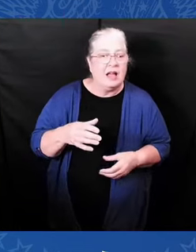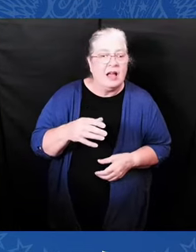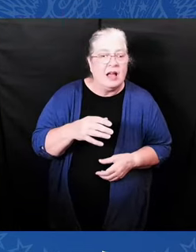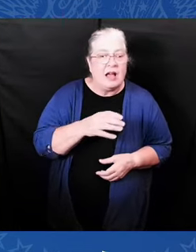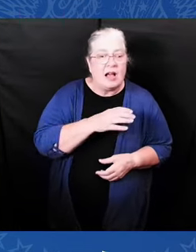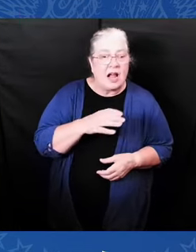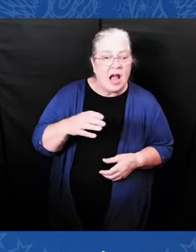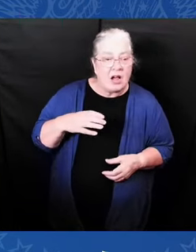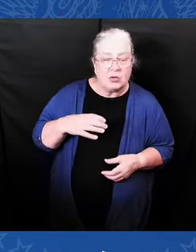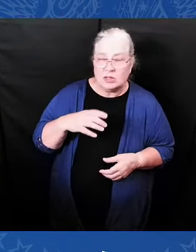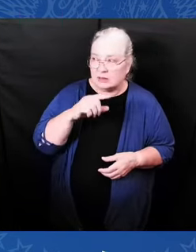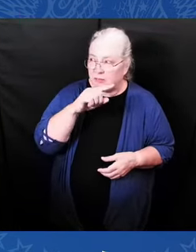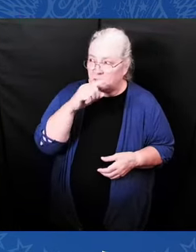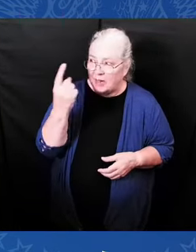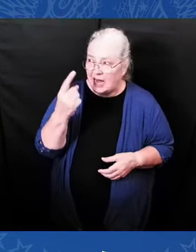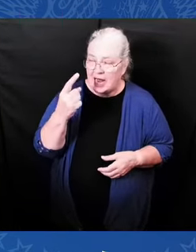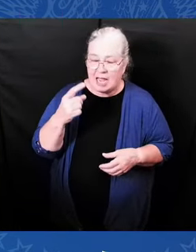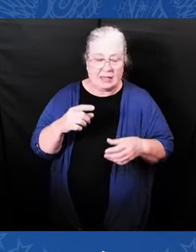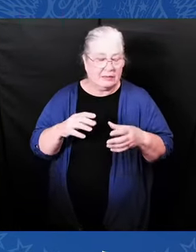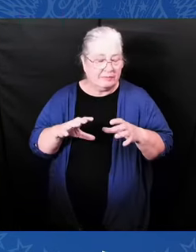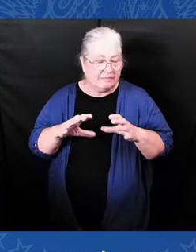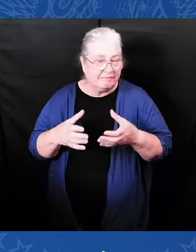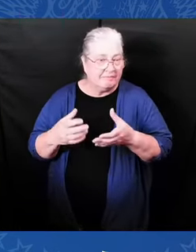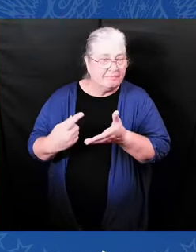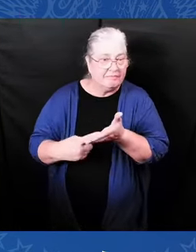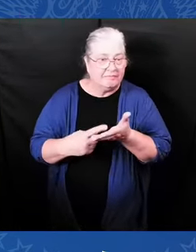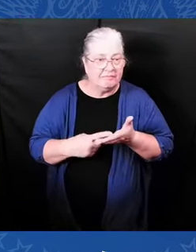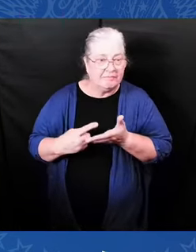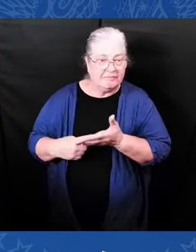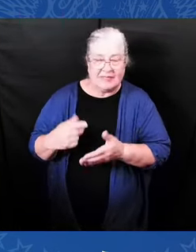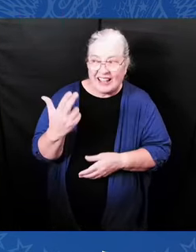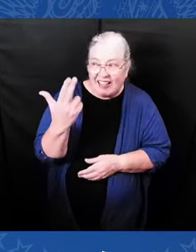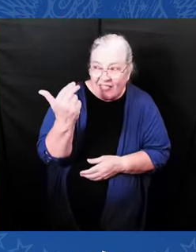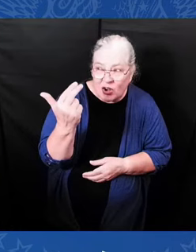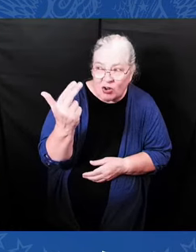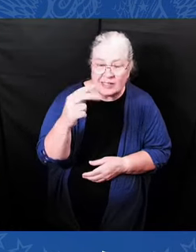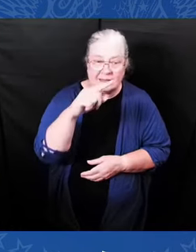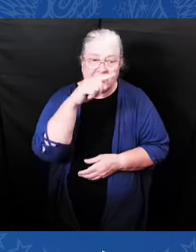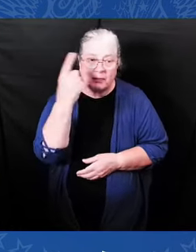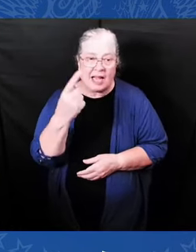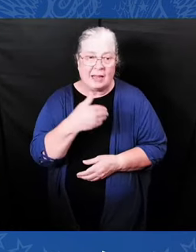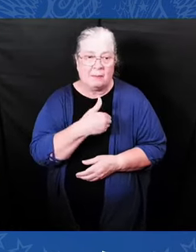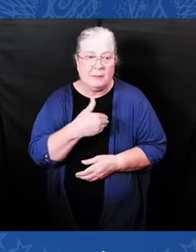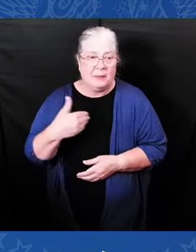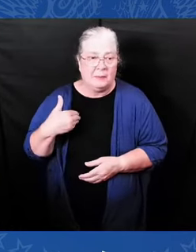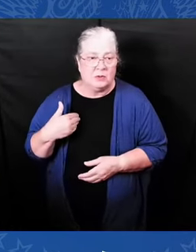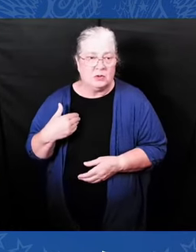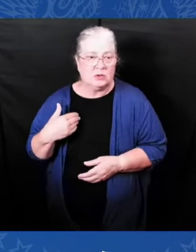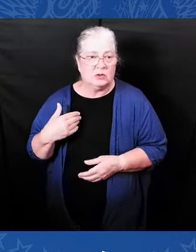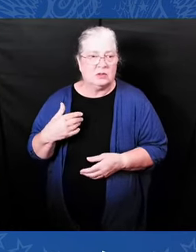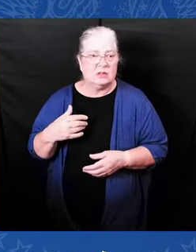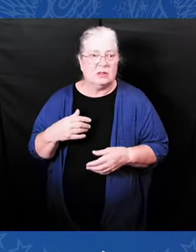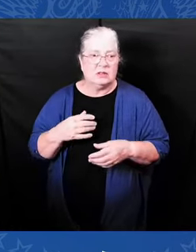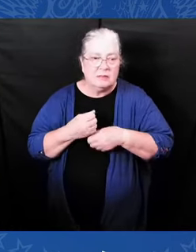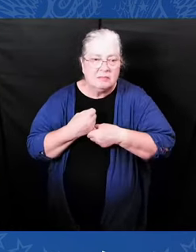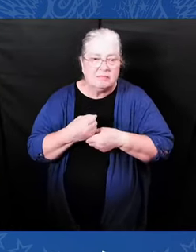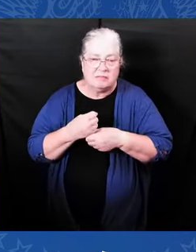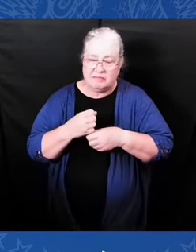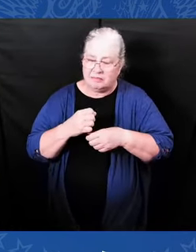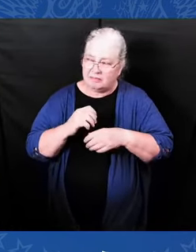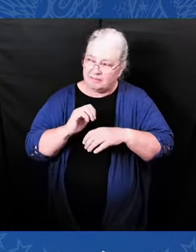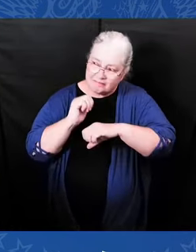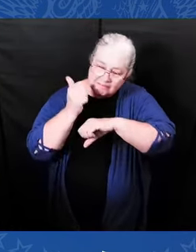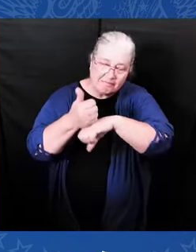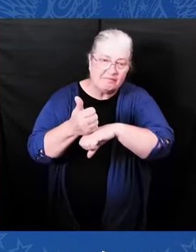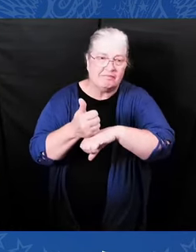Caucus. The conscience of Congress calling us to follow our nation's North Star, a light for